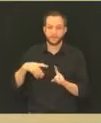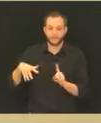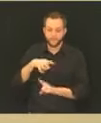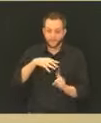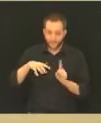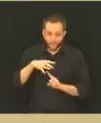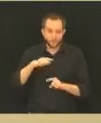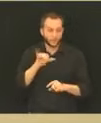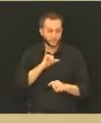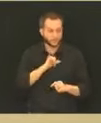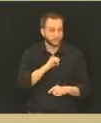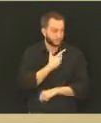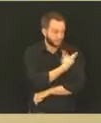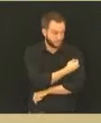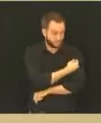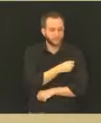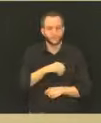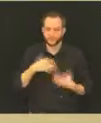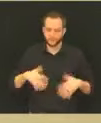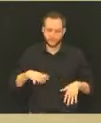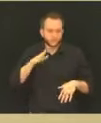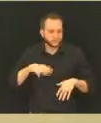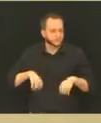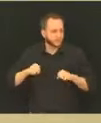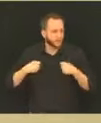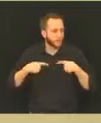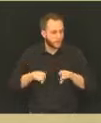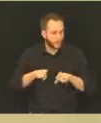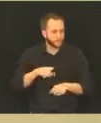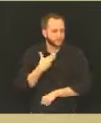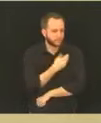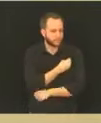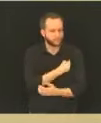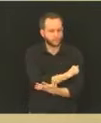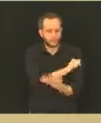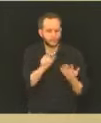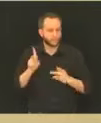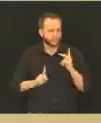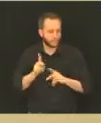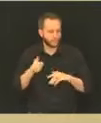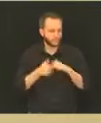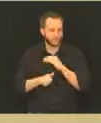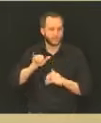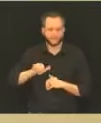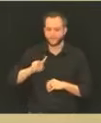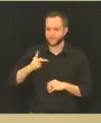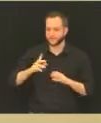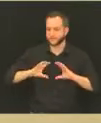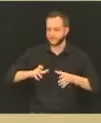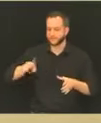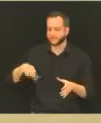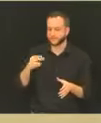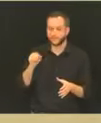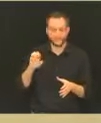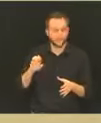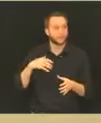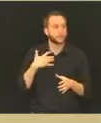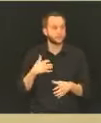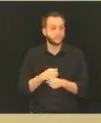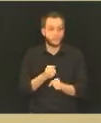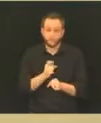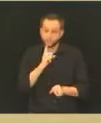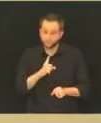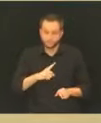very long time. Next slide. And so, I do want to be clear that we are working with our